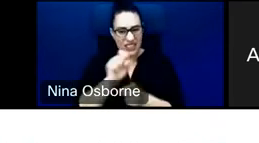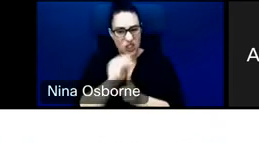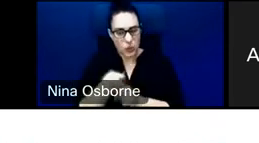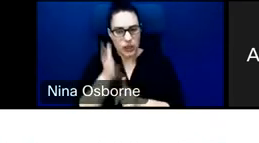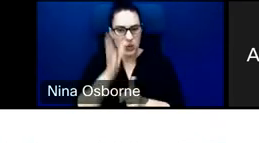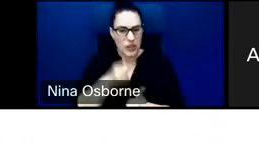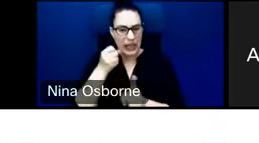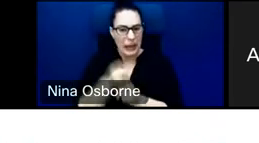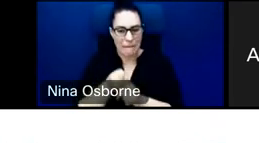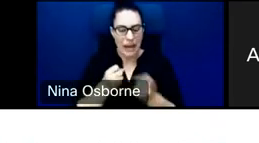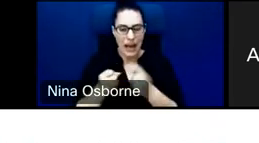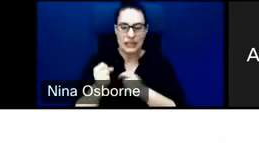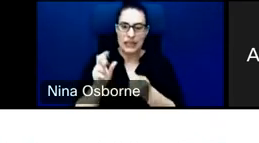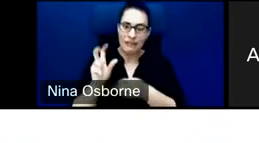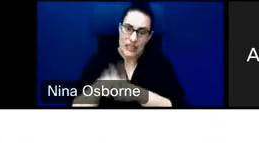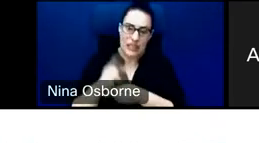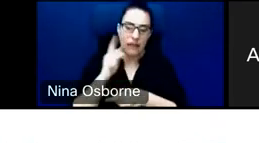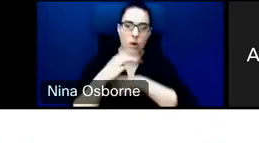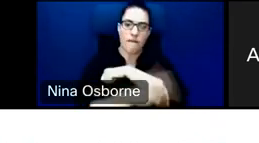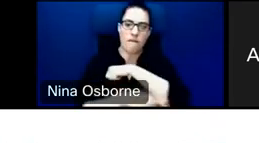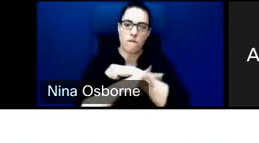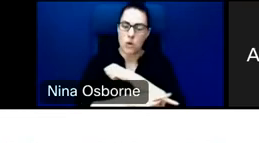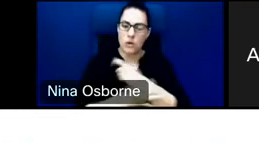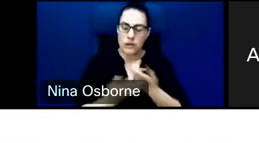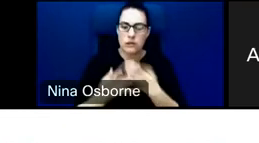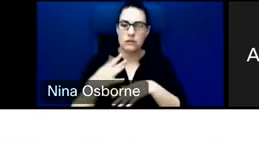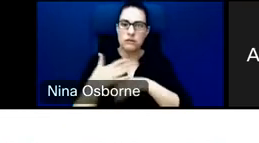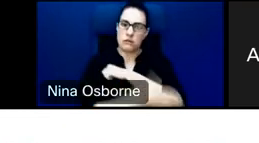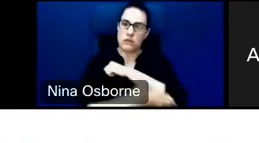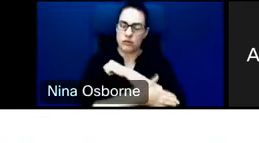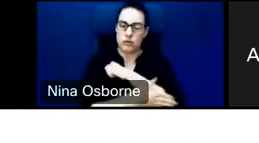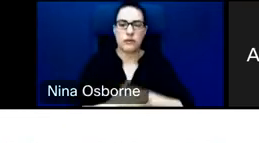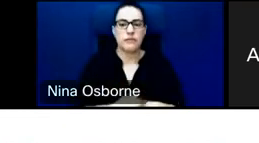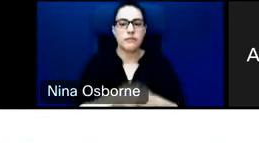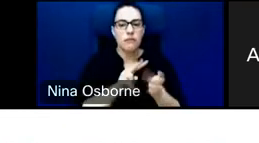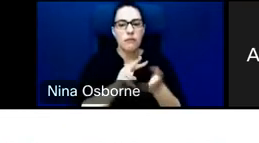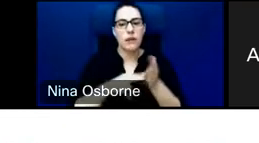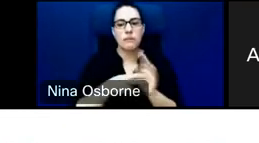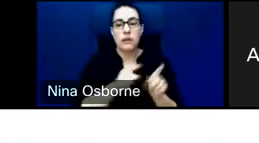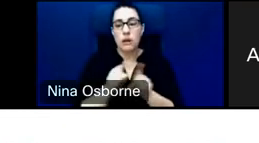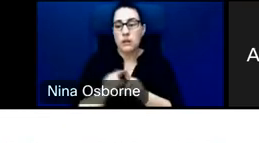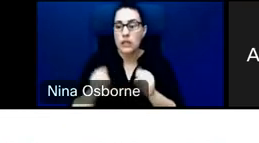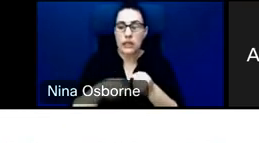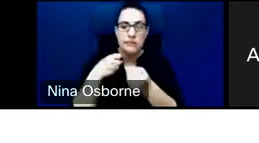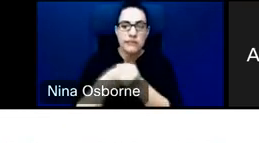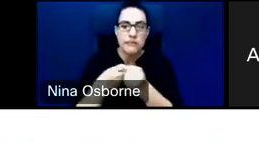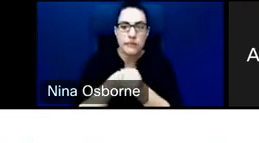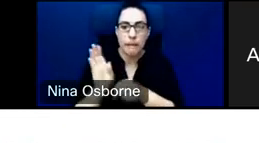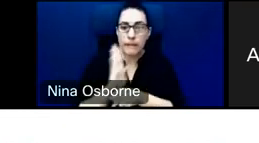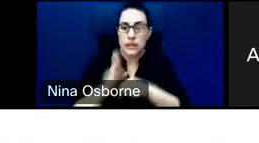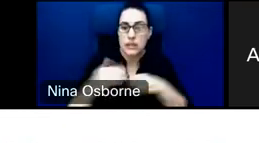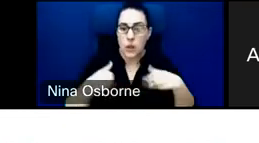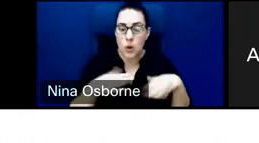often can be a very comforting thing to a business owner and can also be very helpful in ensuring that we continue to grow the local